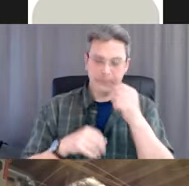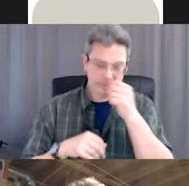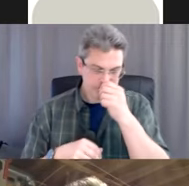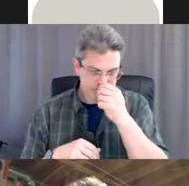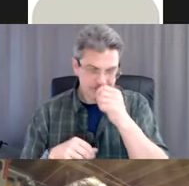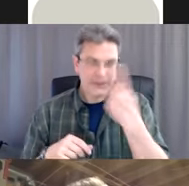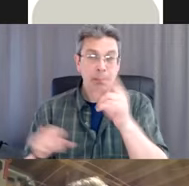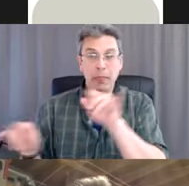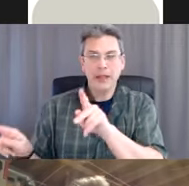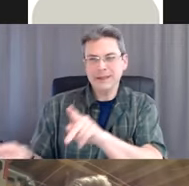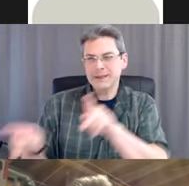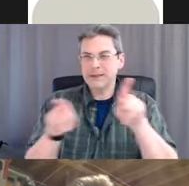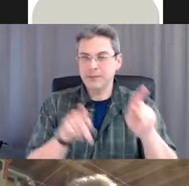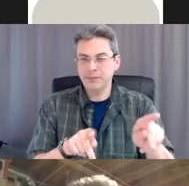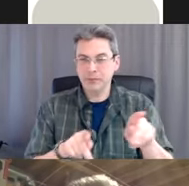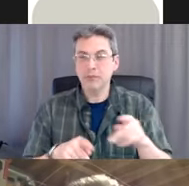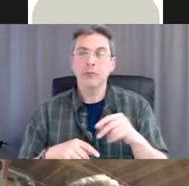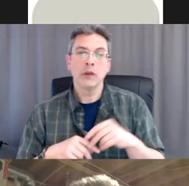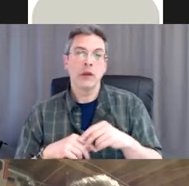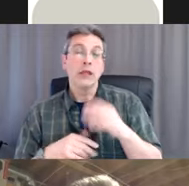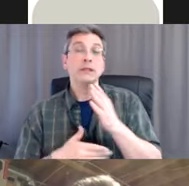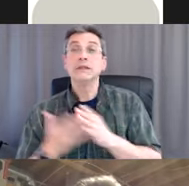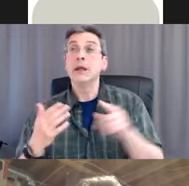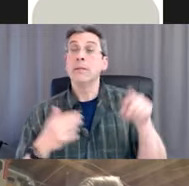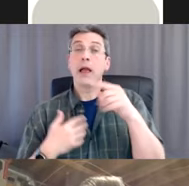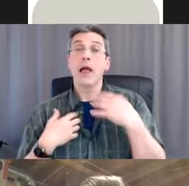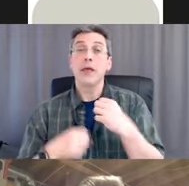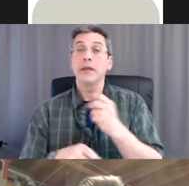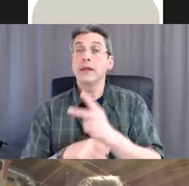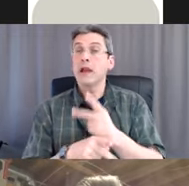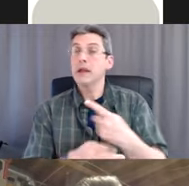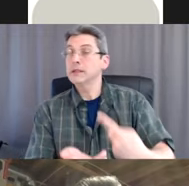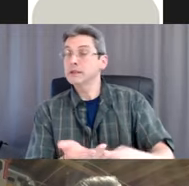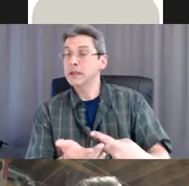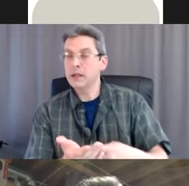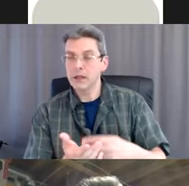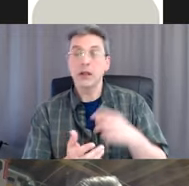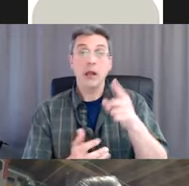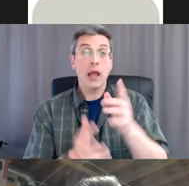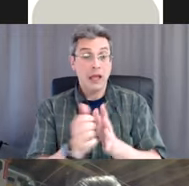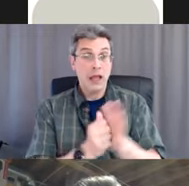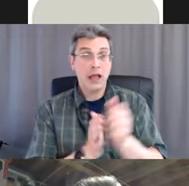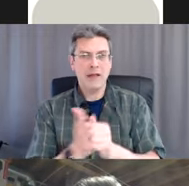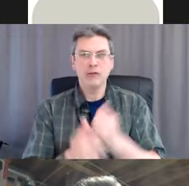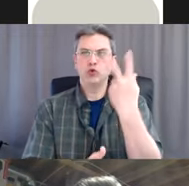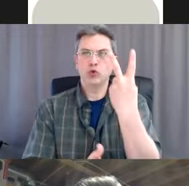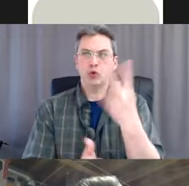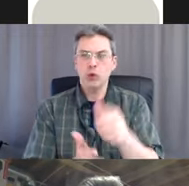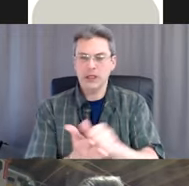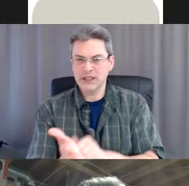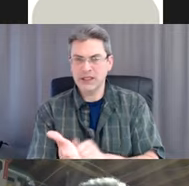those big areas of concern in health care. A huge research study was done years ago in the UK.